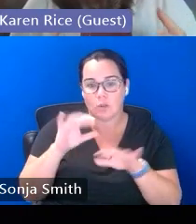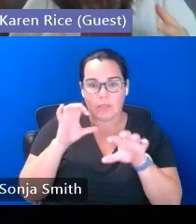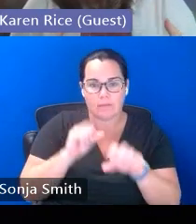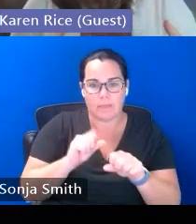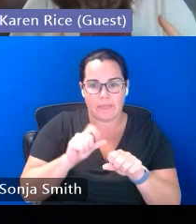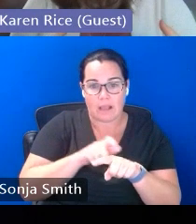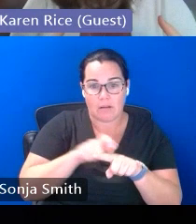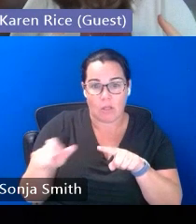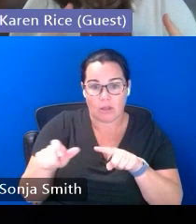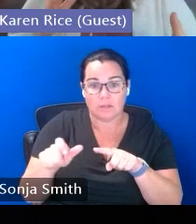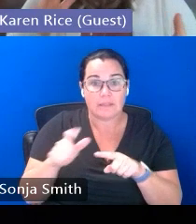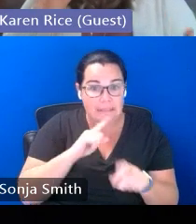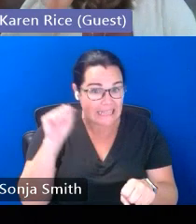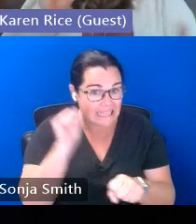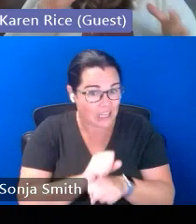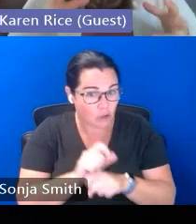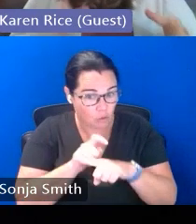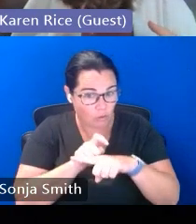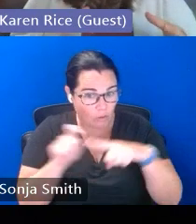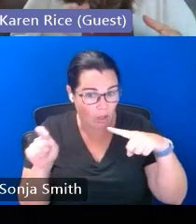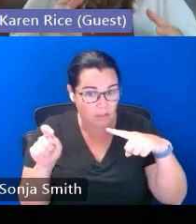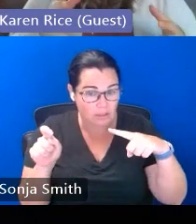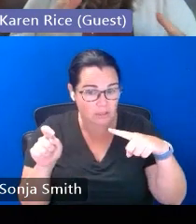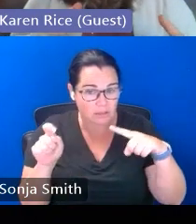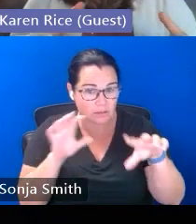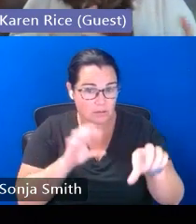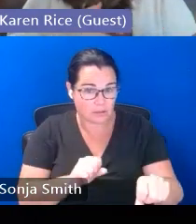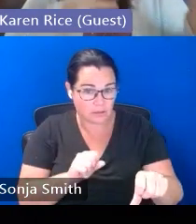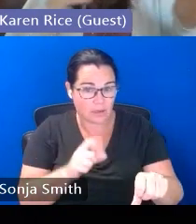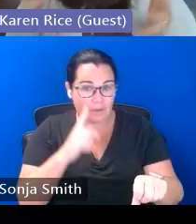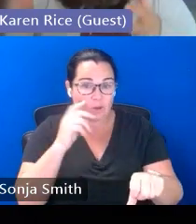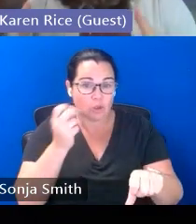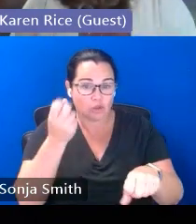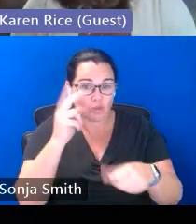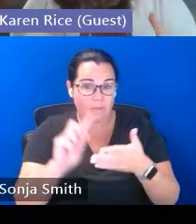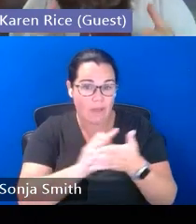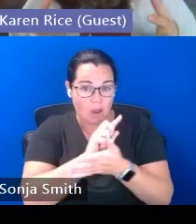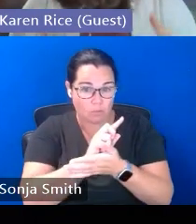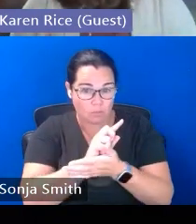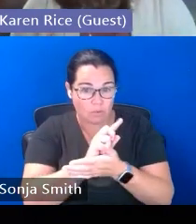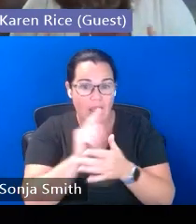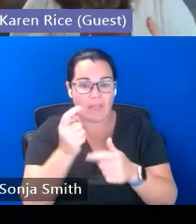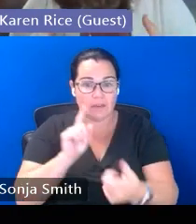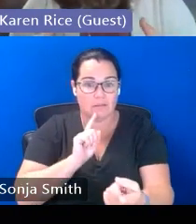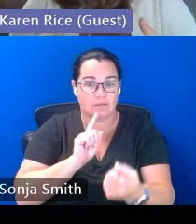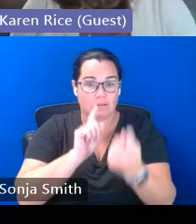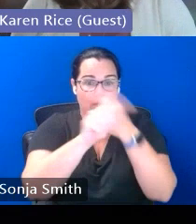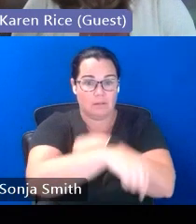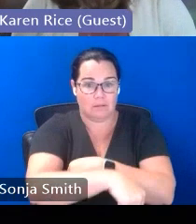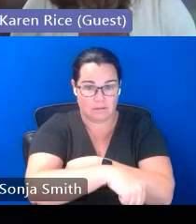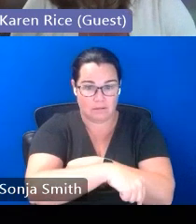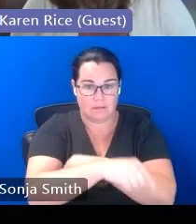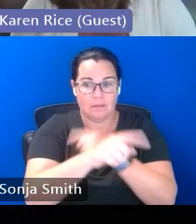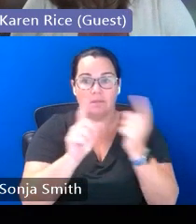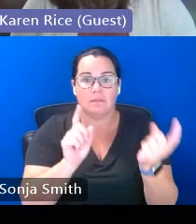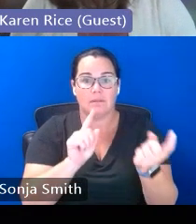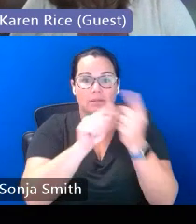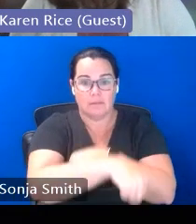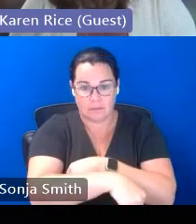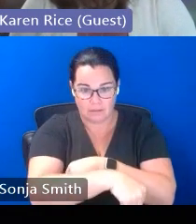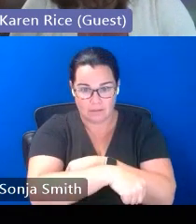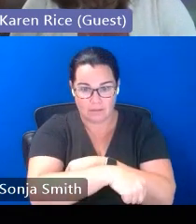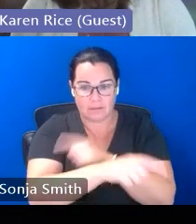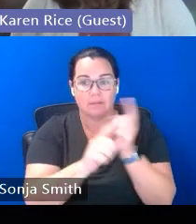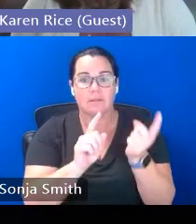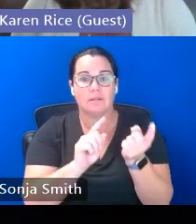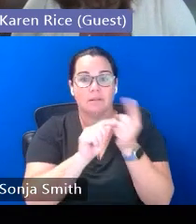closet like literal closet space and then they get to stay there for 12 hours and then someone else comes in and it's their closet space for 12 hours and so she